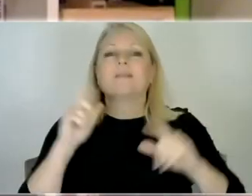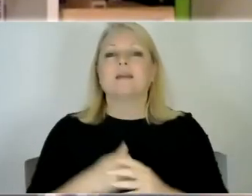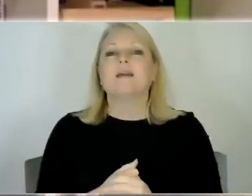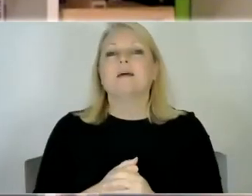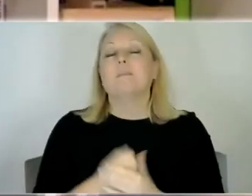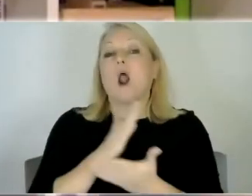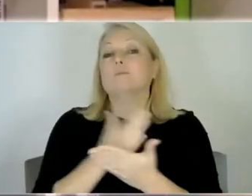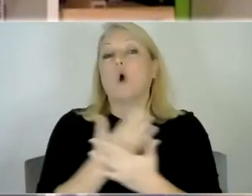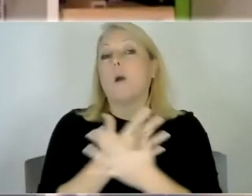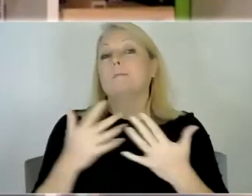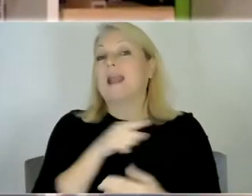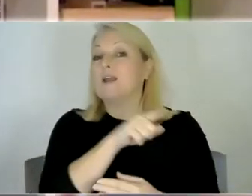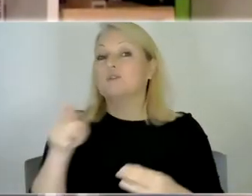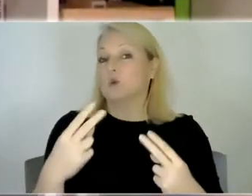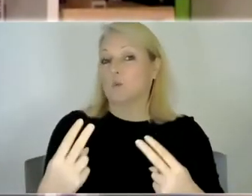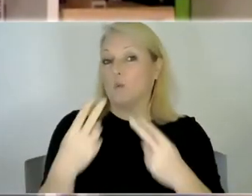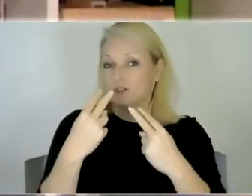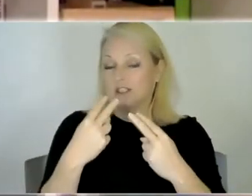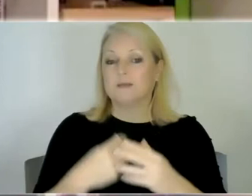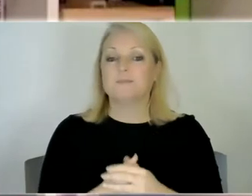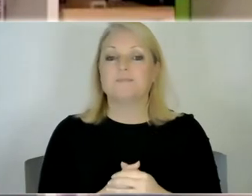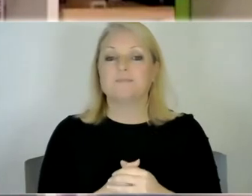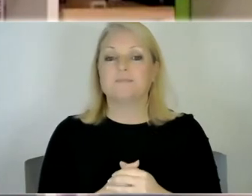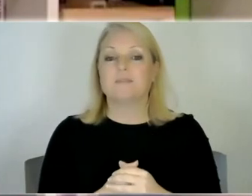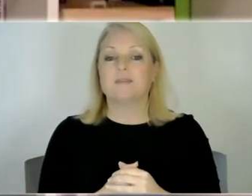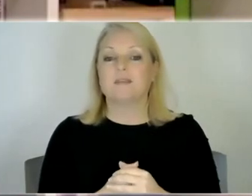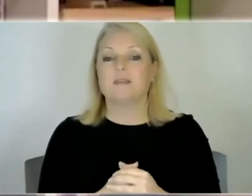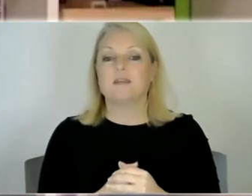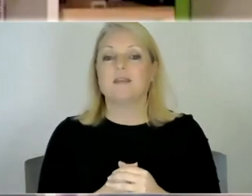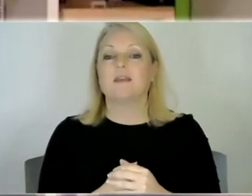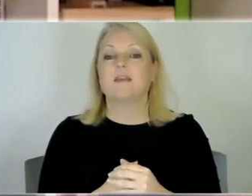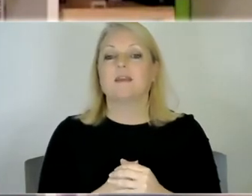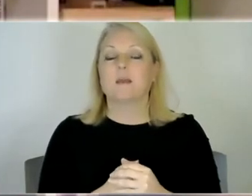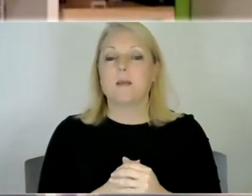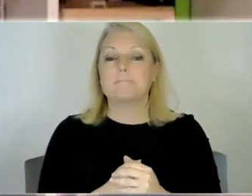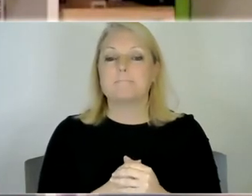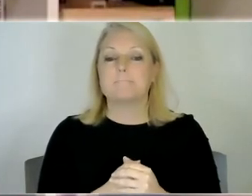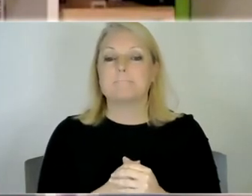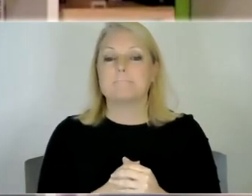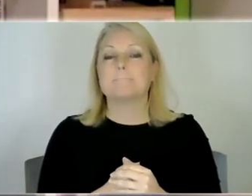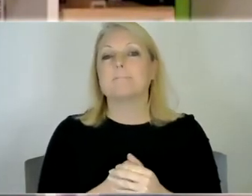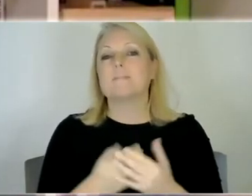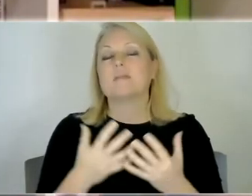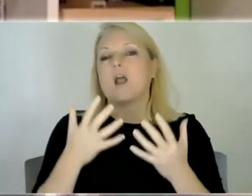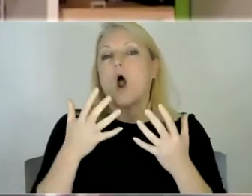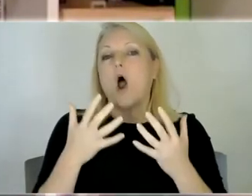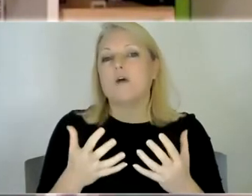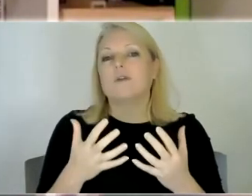many of you watching and listening know we're used to a little sleep in our world and late night so